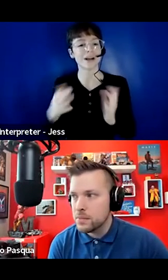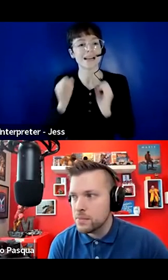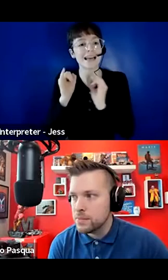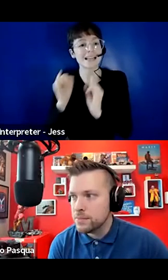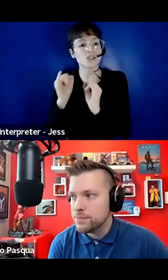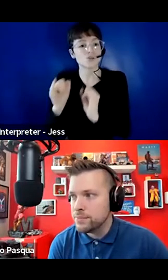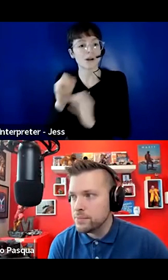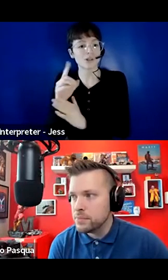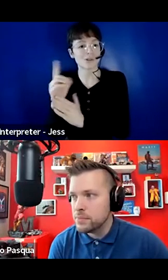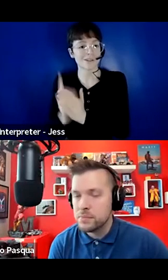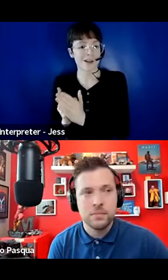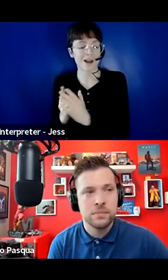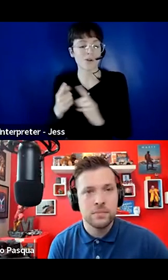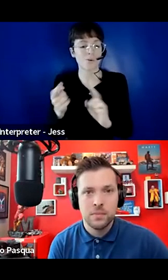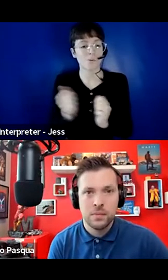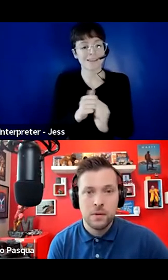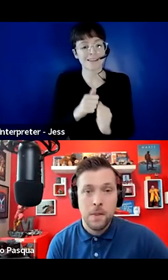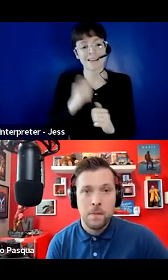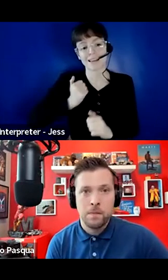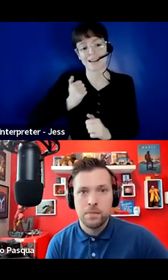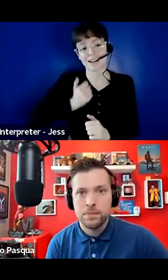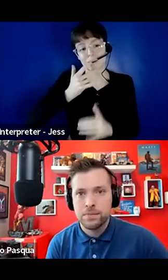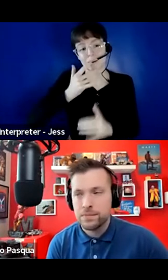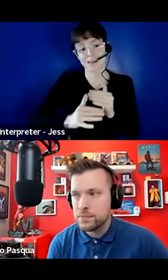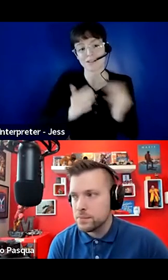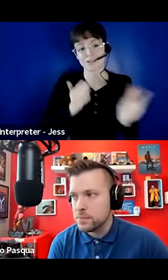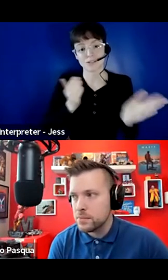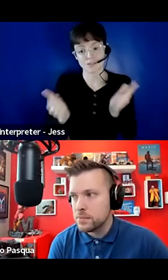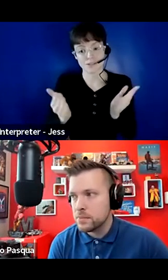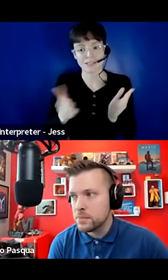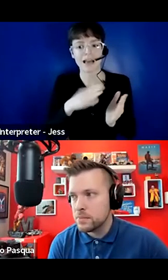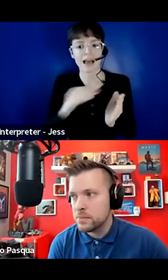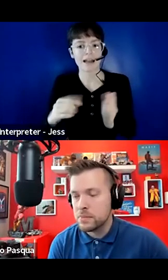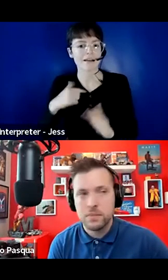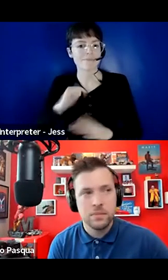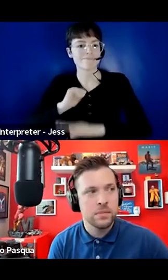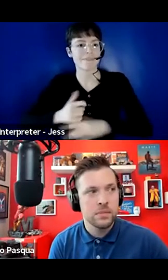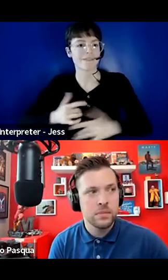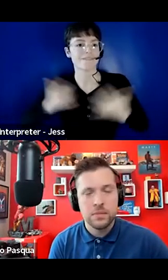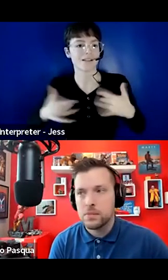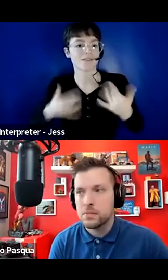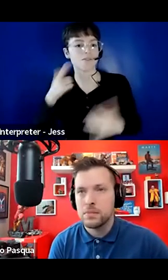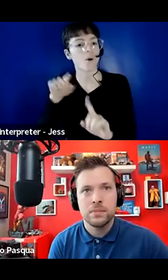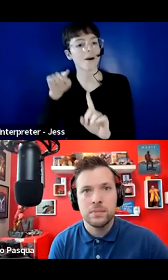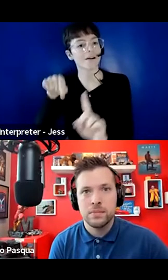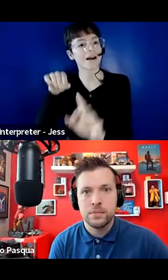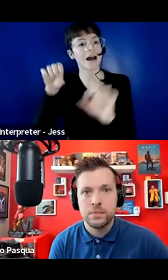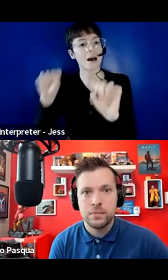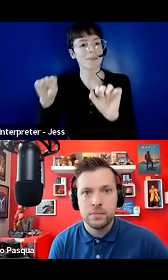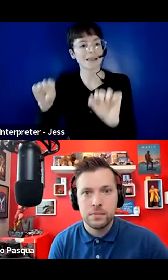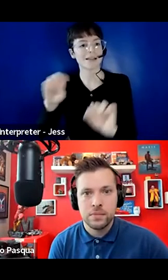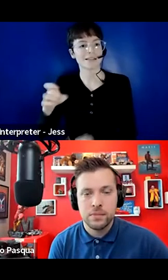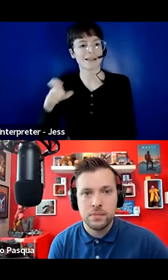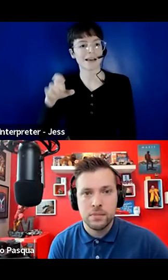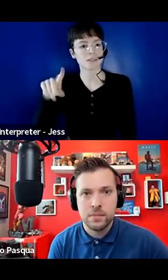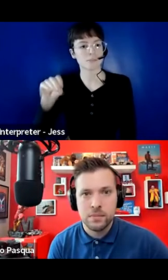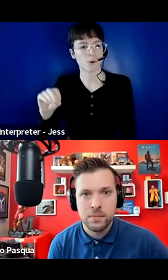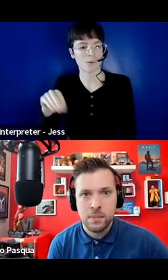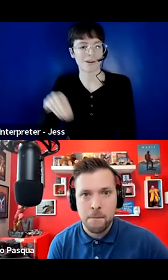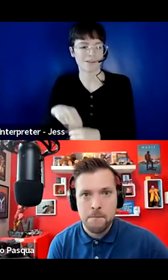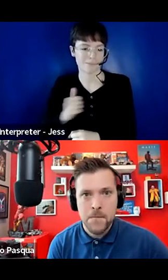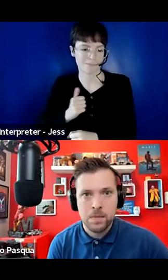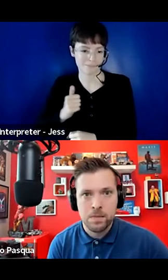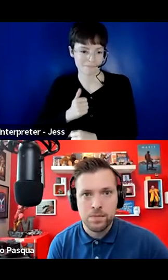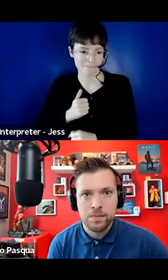as well as the Director of Education and Events for the Abilities Expo here in Canada. I'm also a consultant working on disability